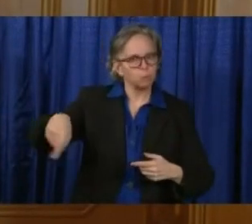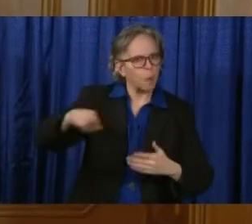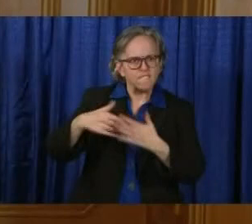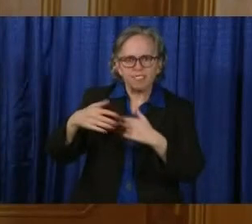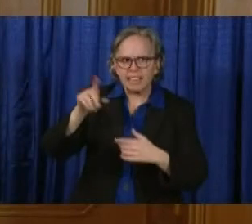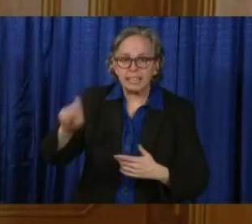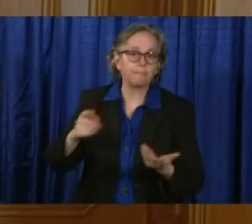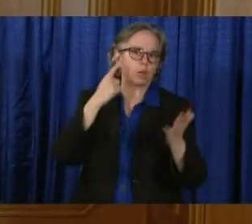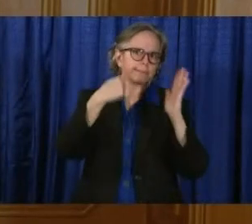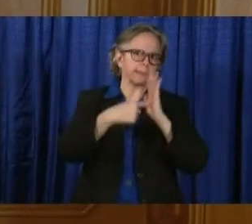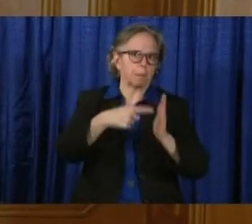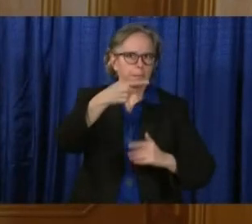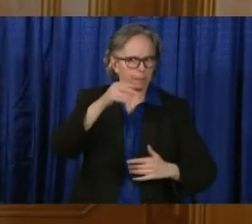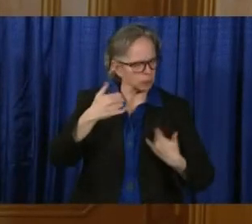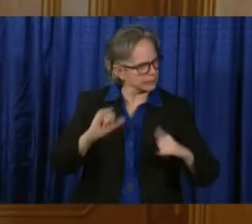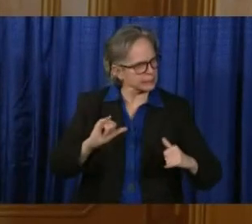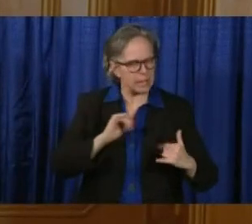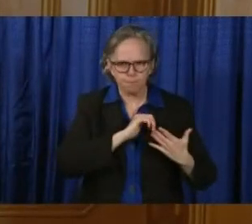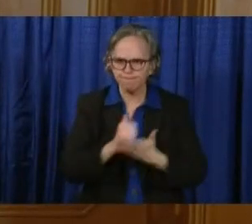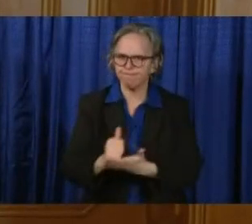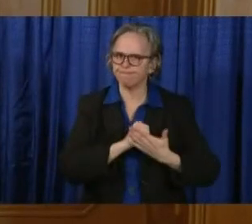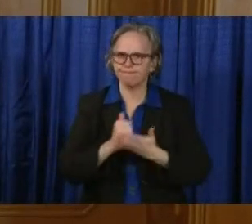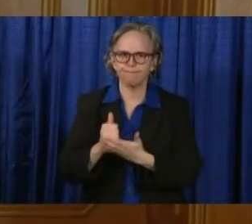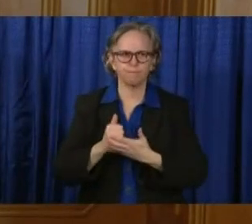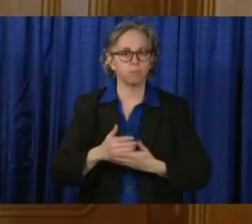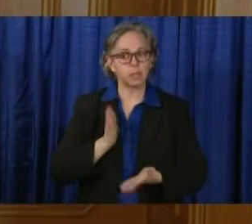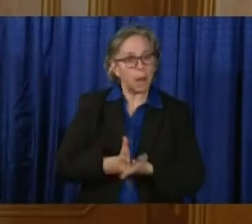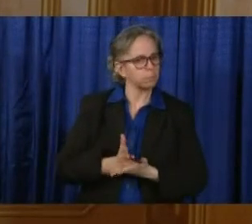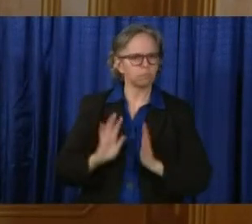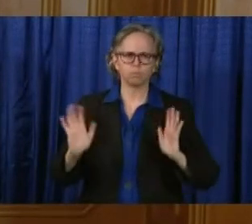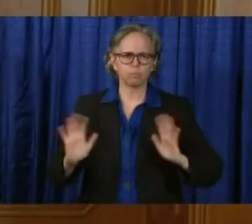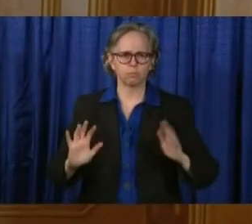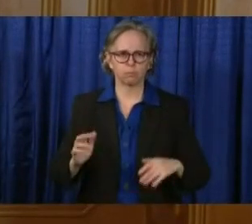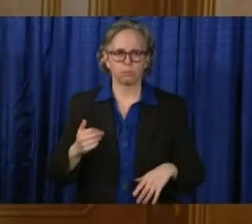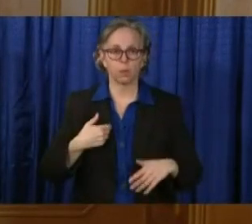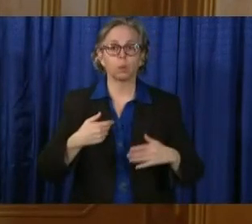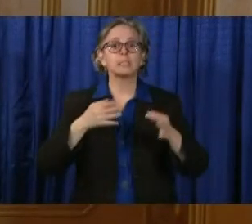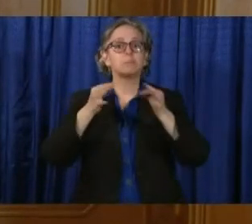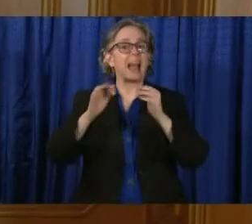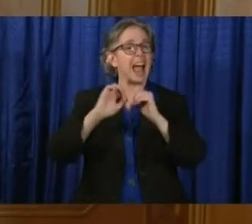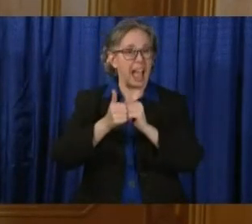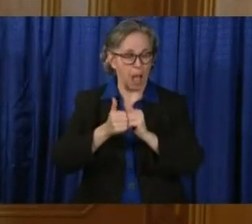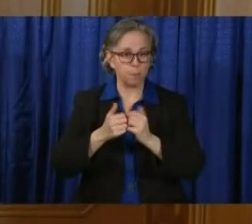And let me just tell you what we are doing. If we can find it,